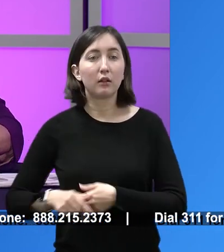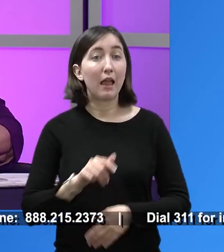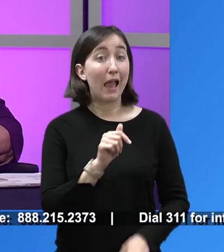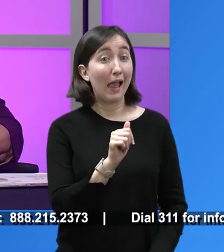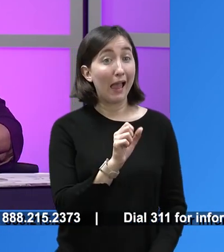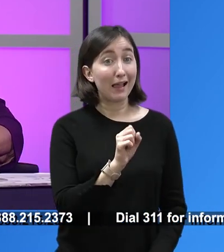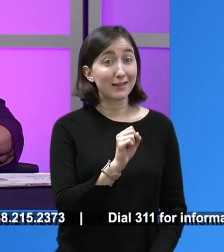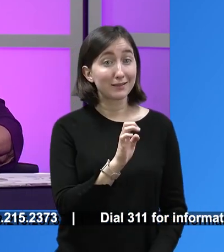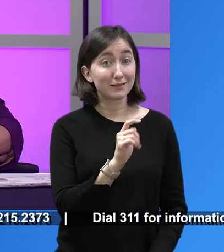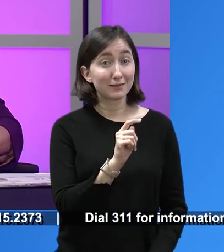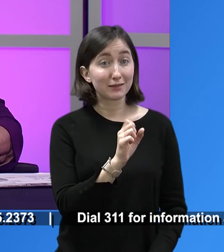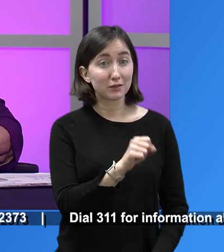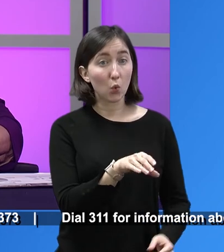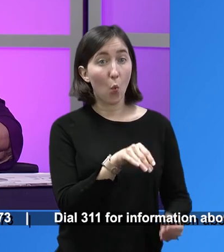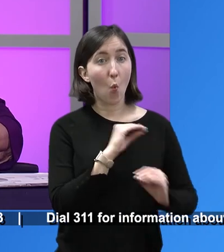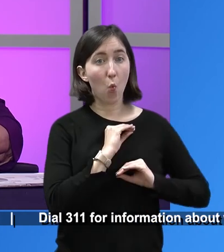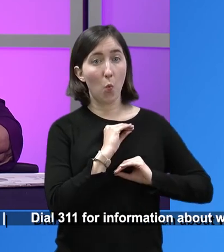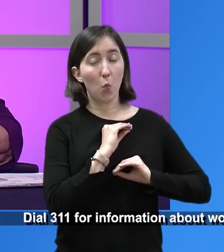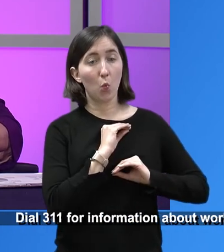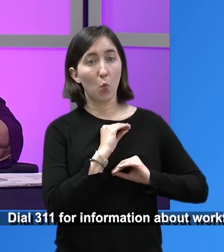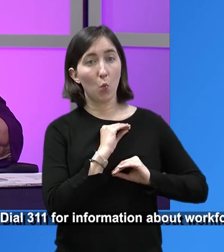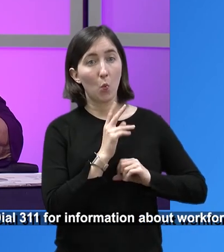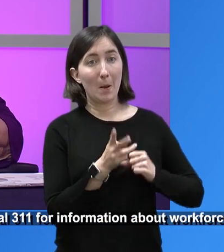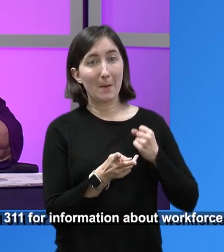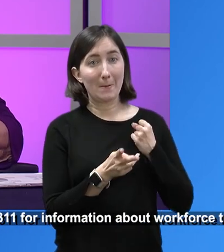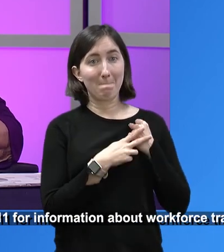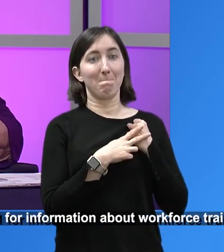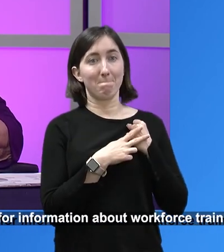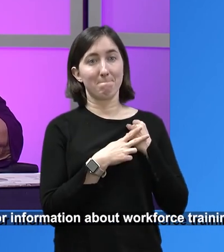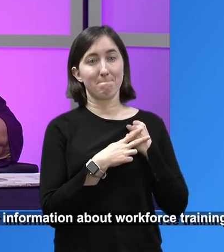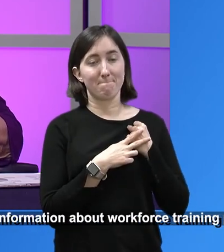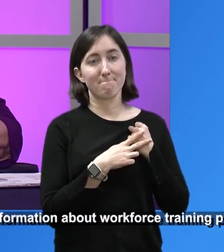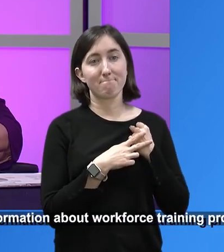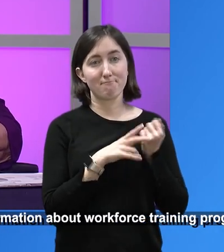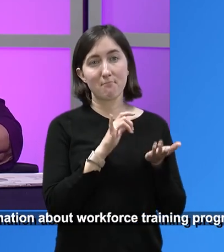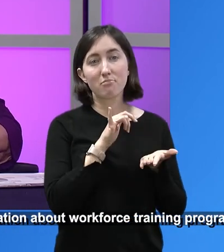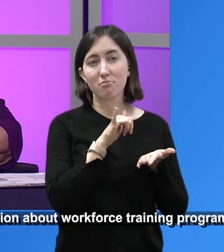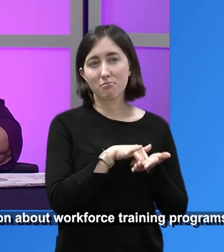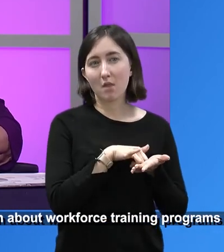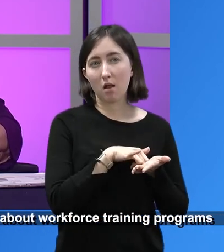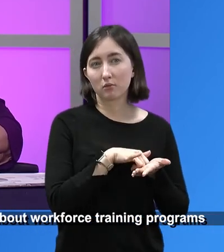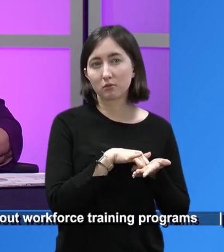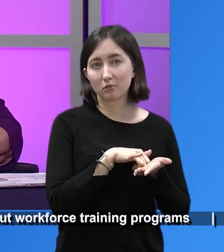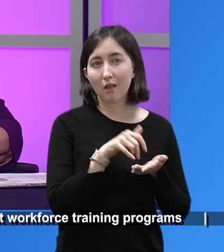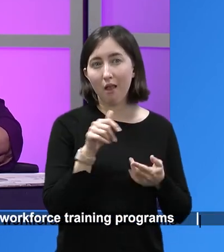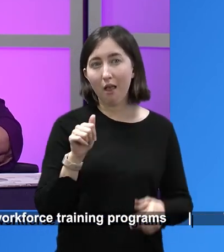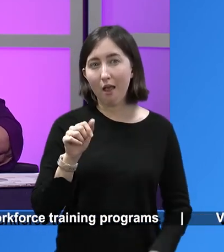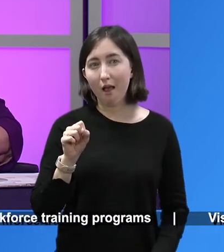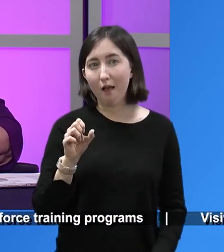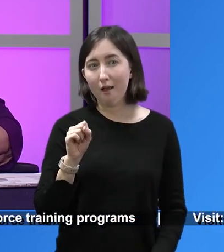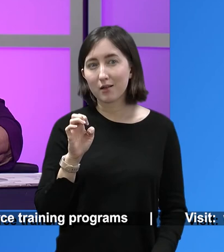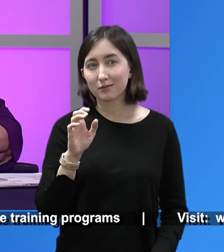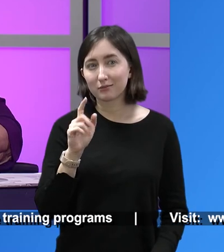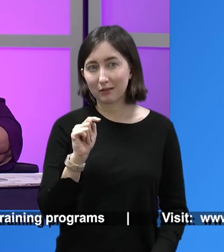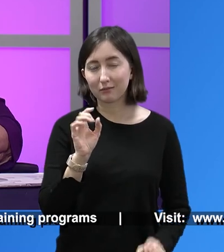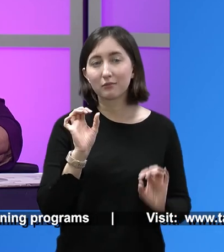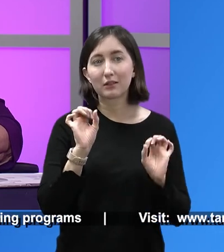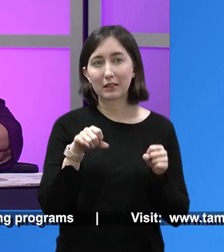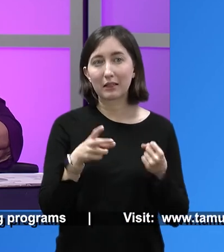lose it. And we teach people how to own something. And then we teach people that they have to, what they have to do to keep it and be